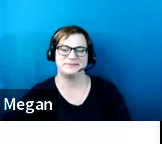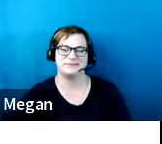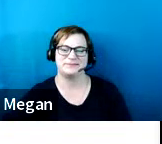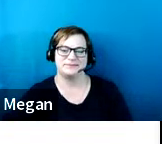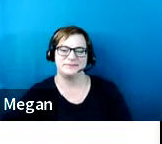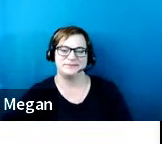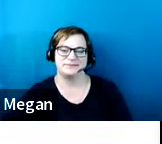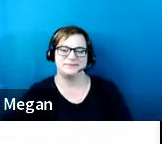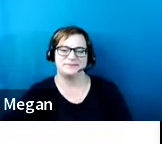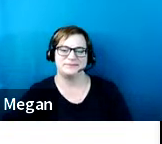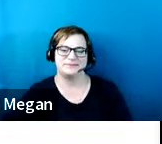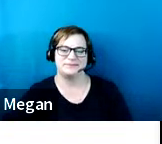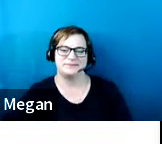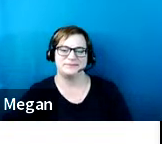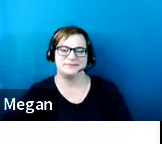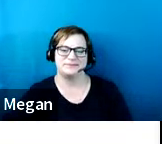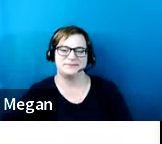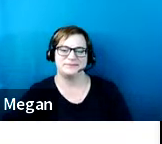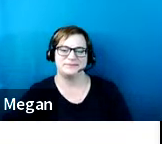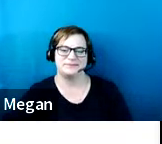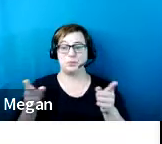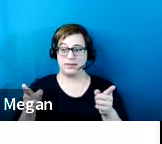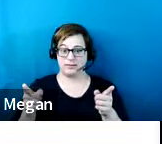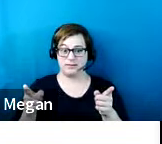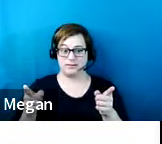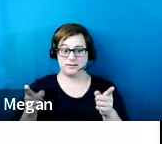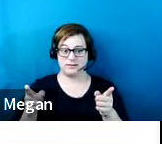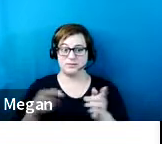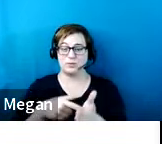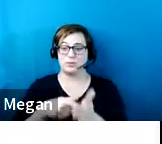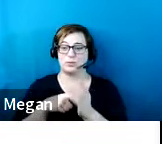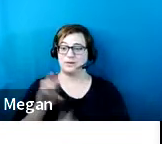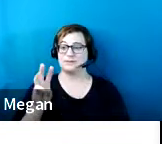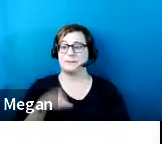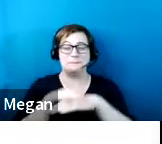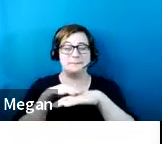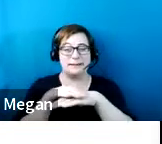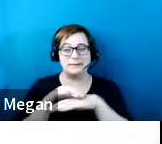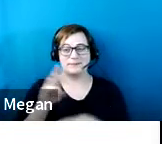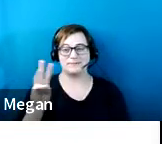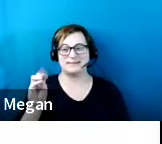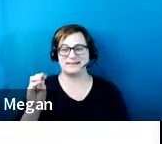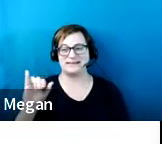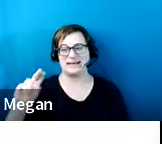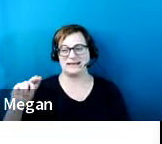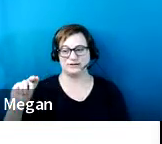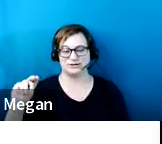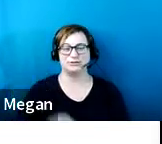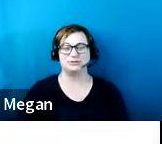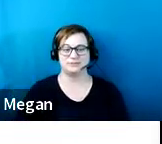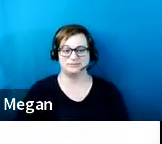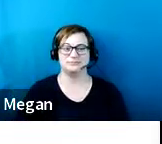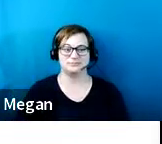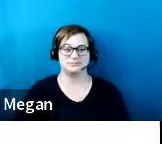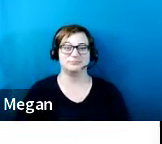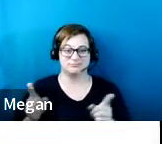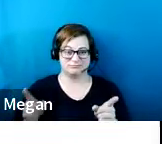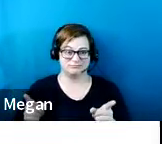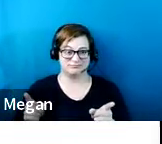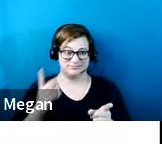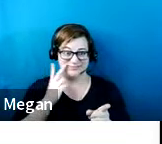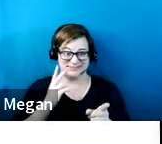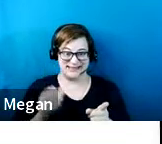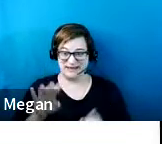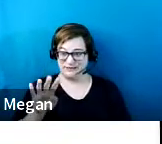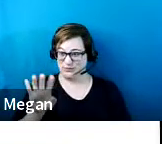width of an access aisle is going to be 60 inches minimum. So if we look at that previous slide real quick, that